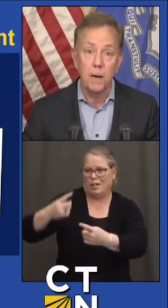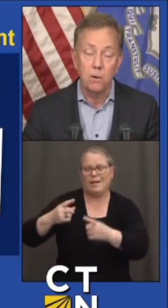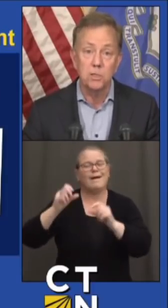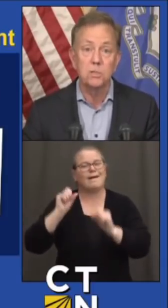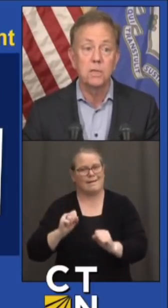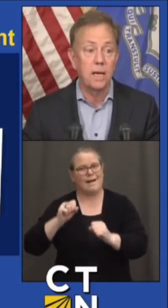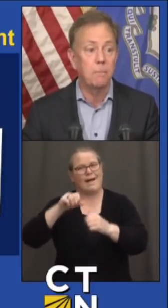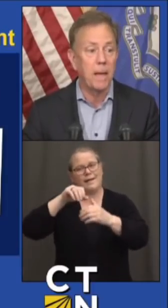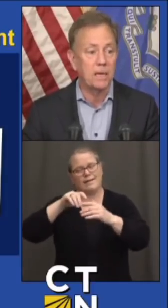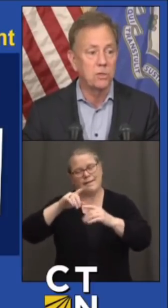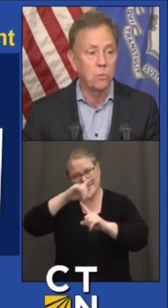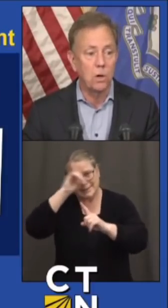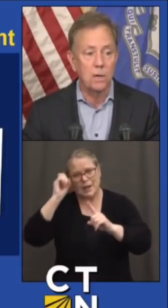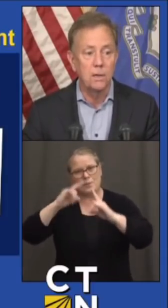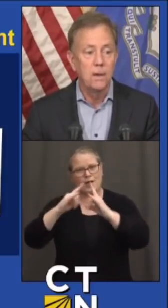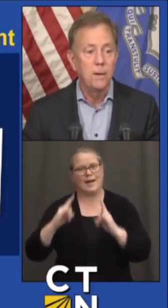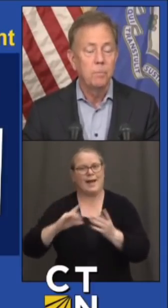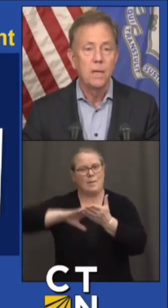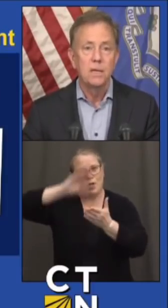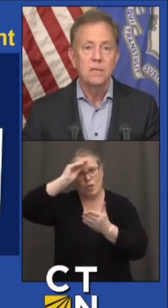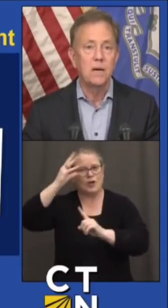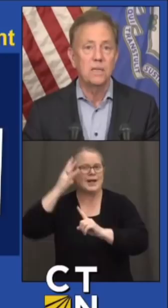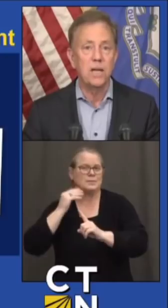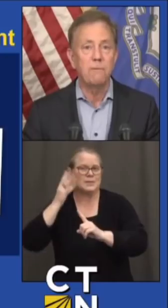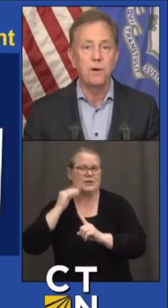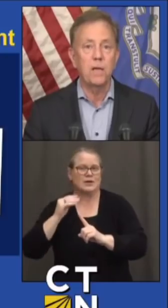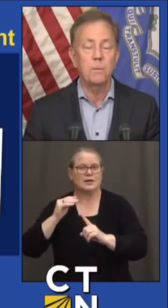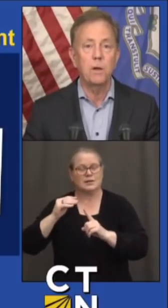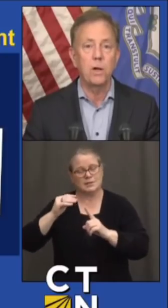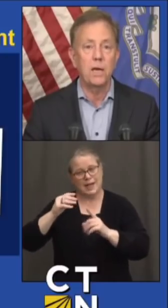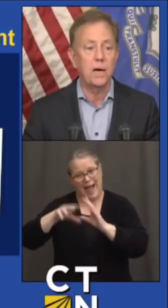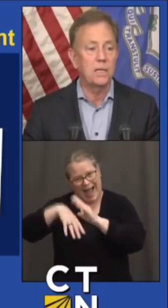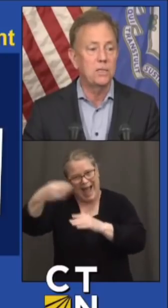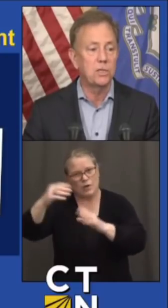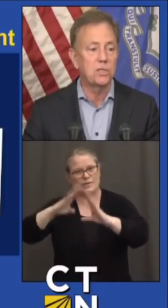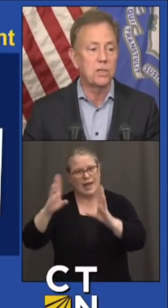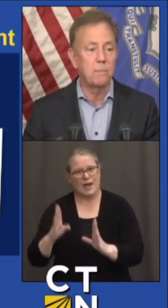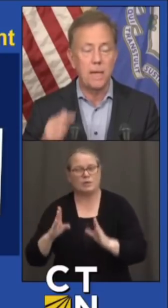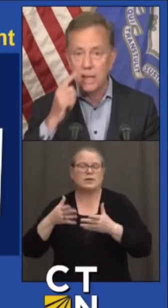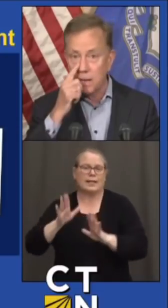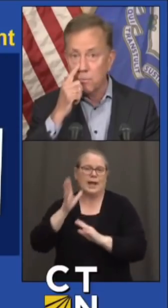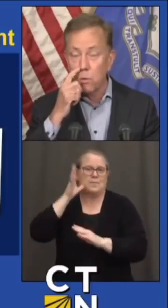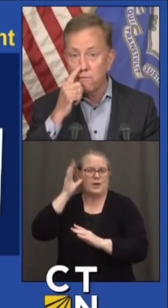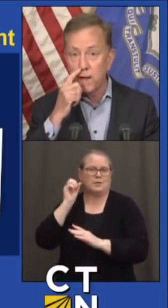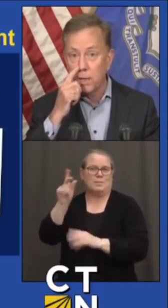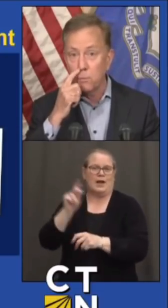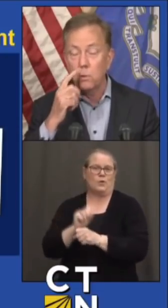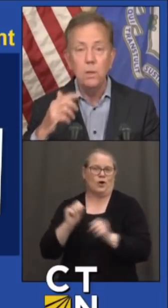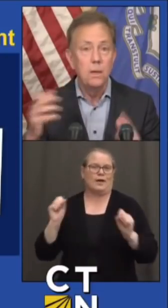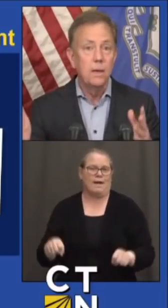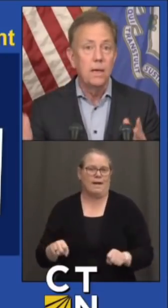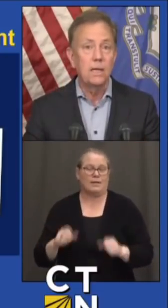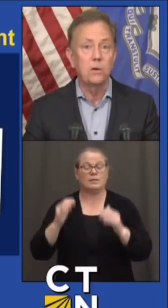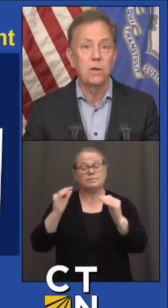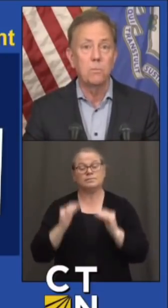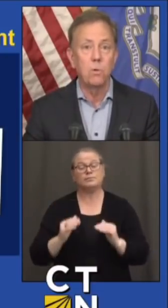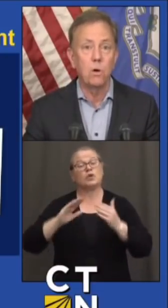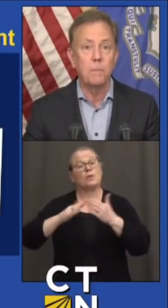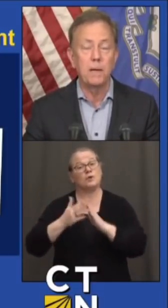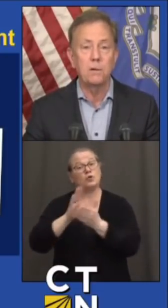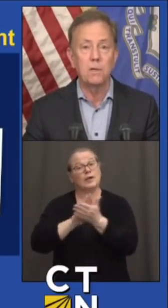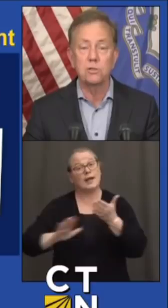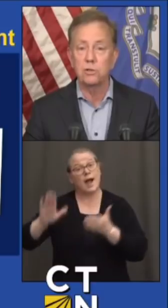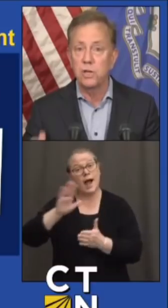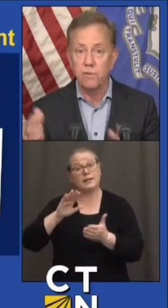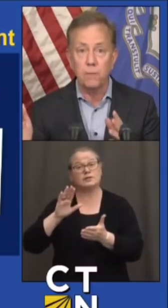allows their parents to get back to work. Debt-free community college is making that more available, and you'll hear